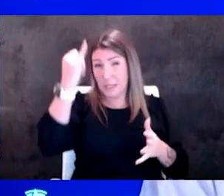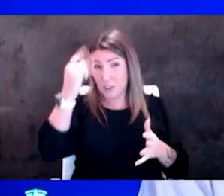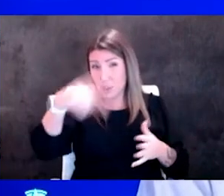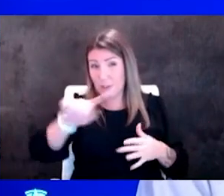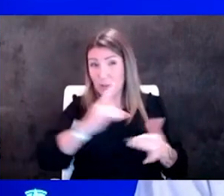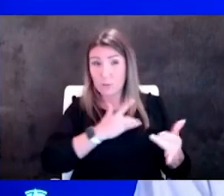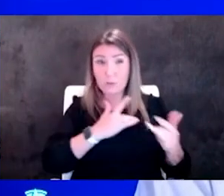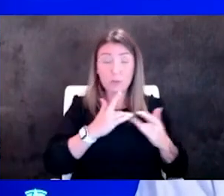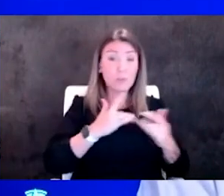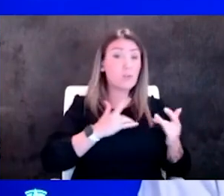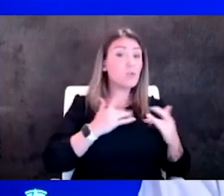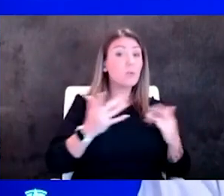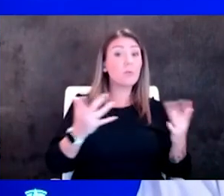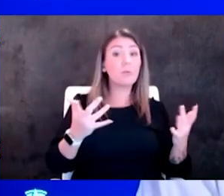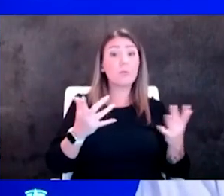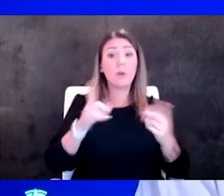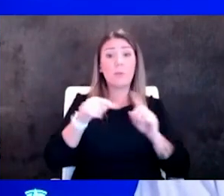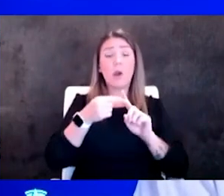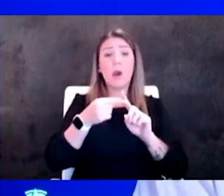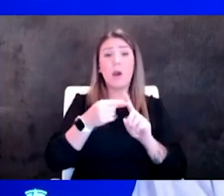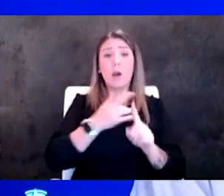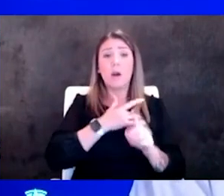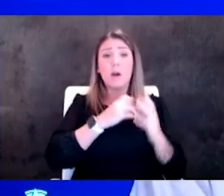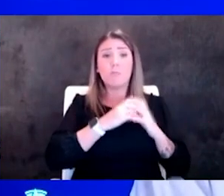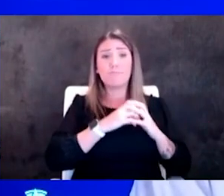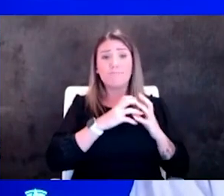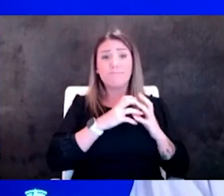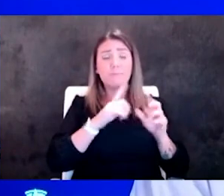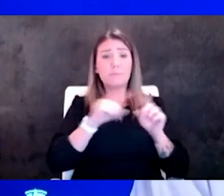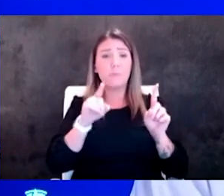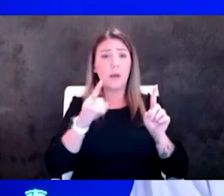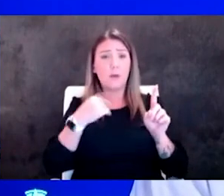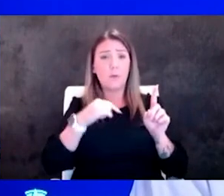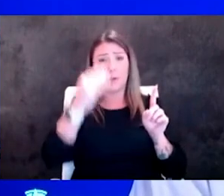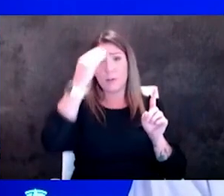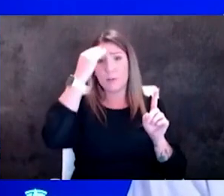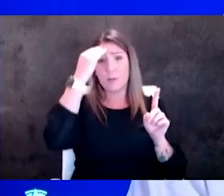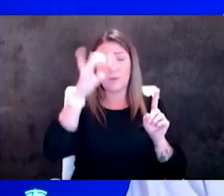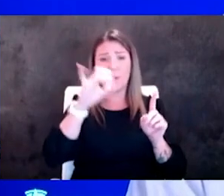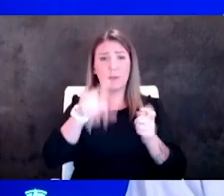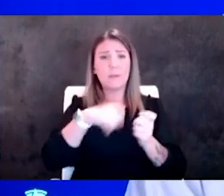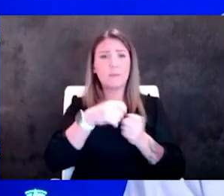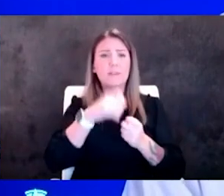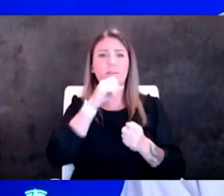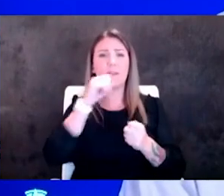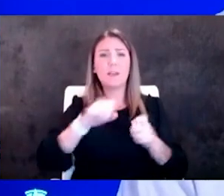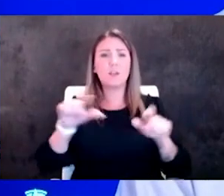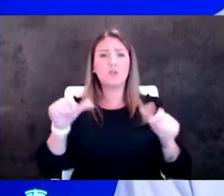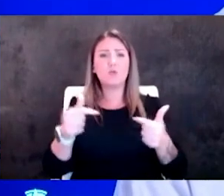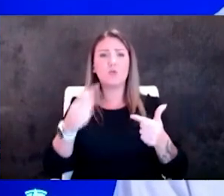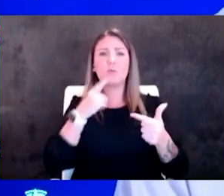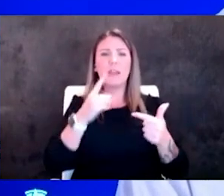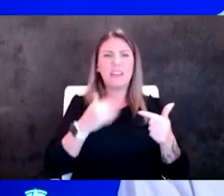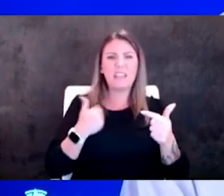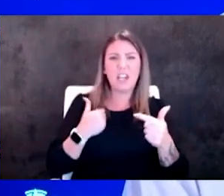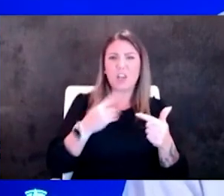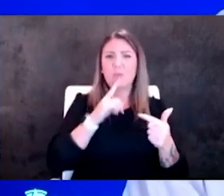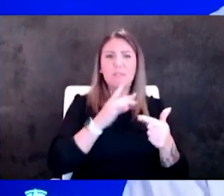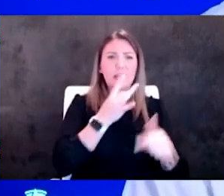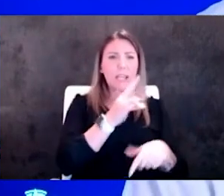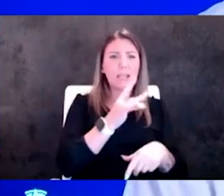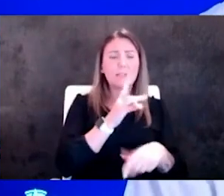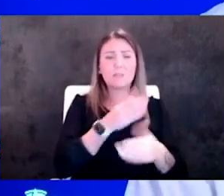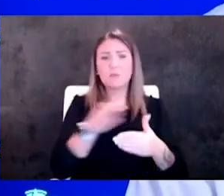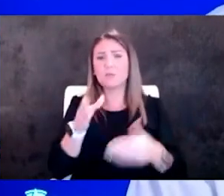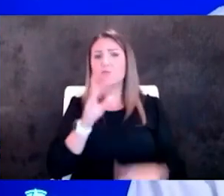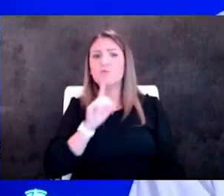about myocarditis however we know um that certain age groups especially those younger age groups i think it was 18 to 24 dr steitz that had